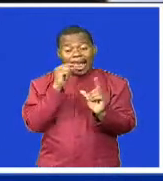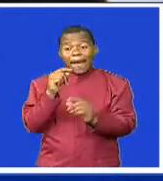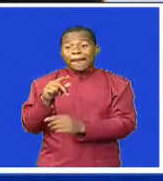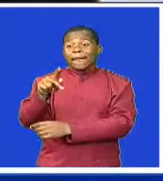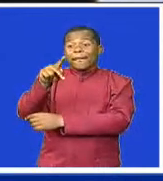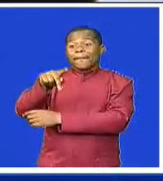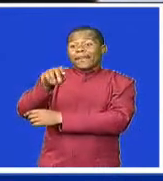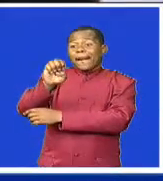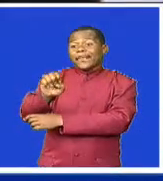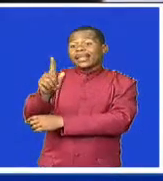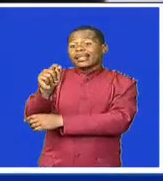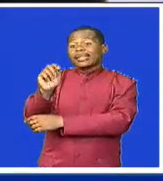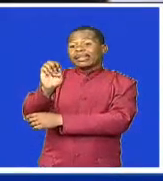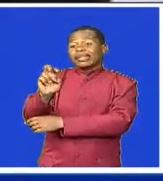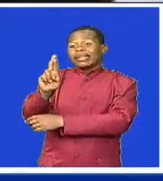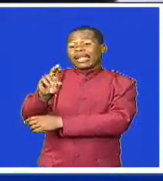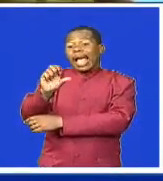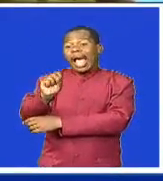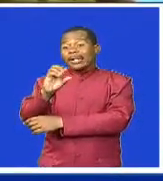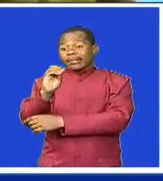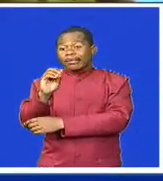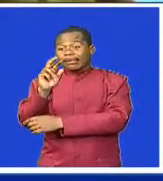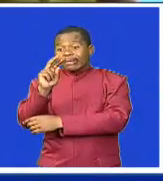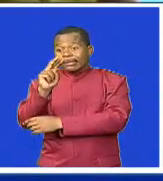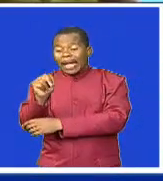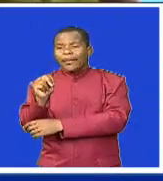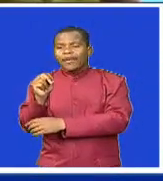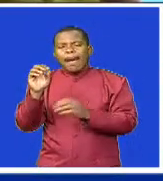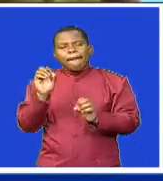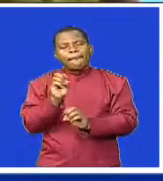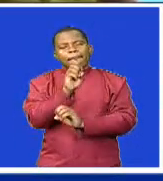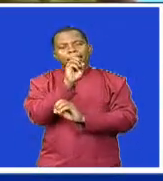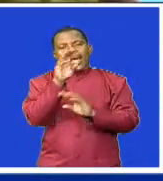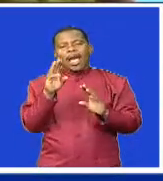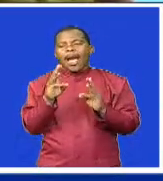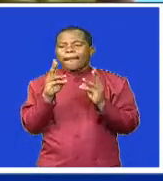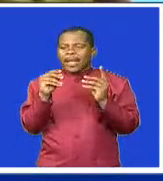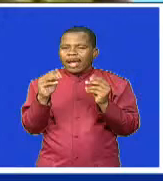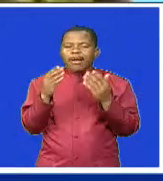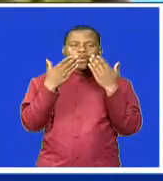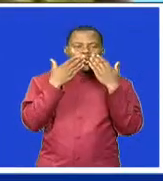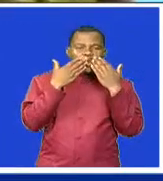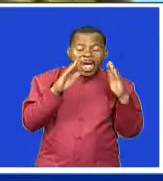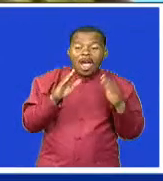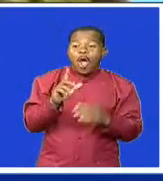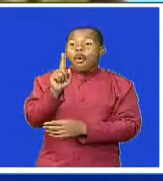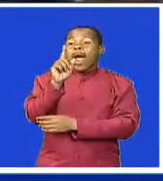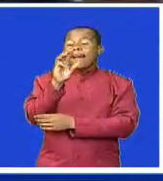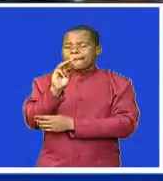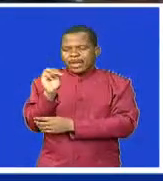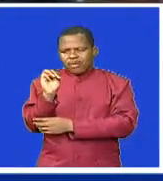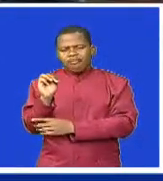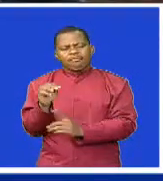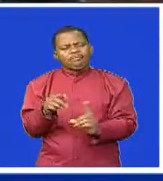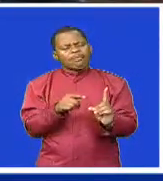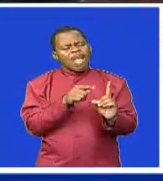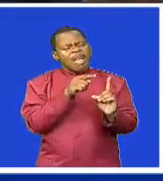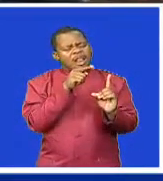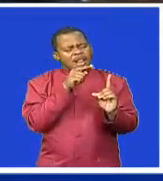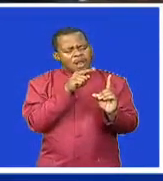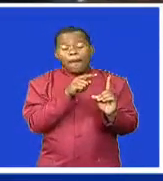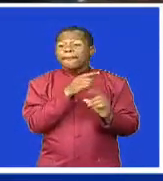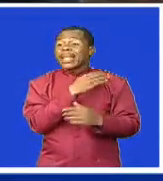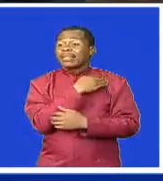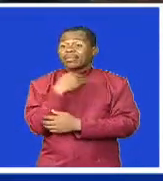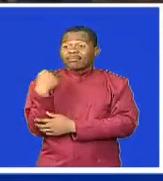Masugu, says this one million U.S. dollars assistance will be available for a period of three years. Masugu was